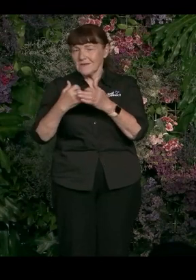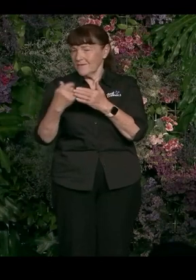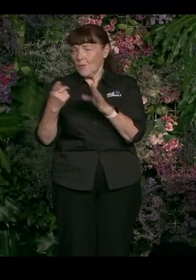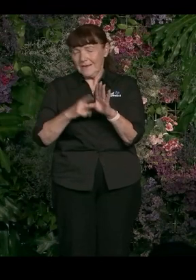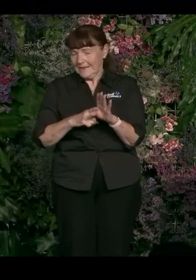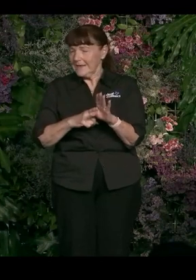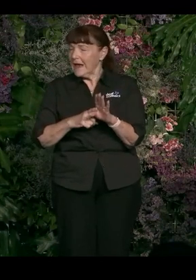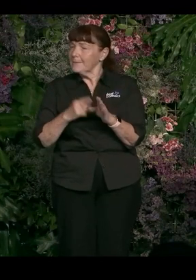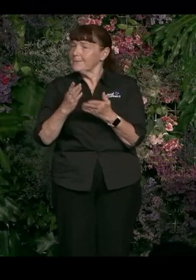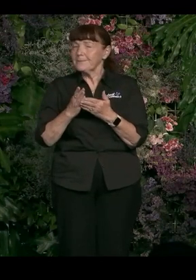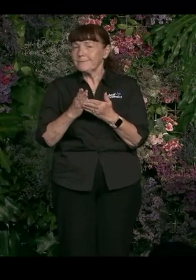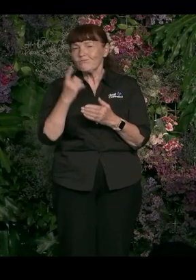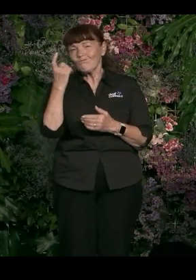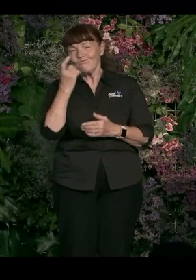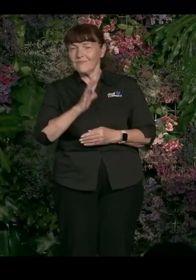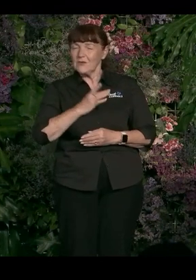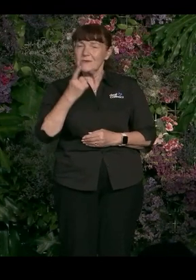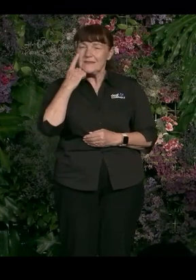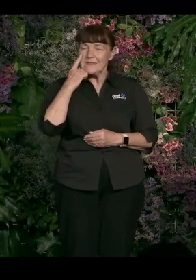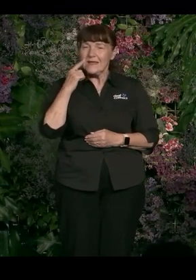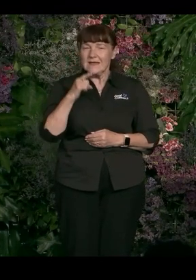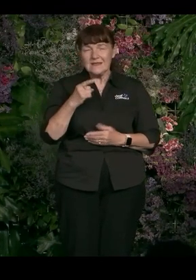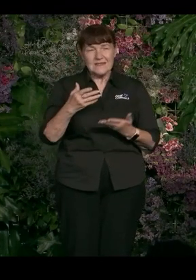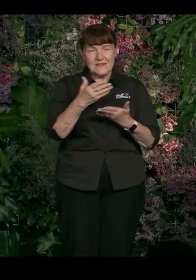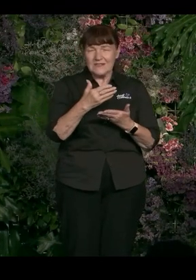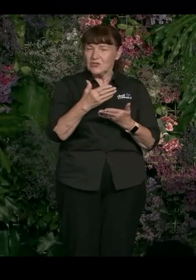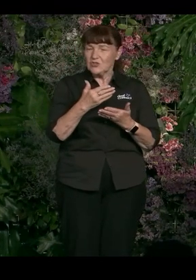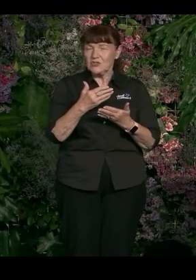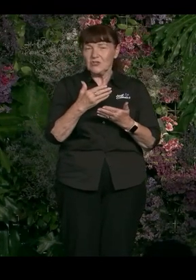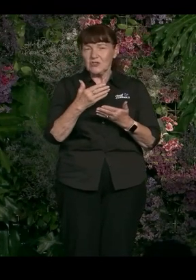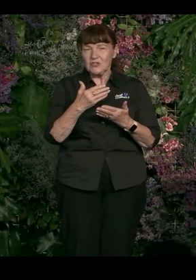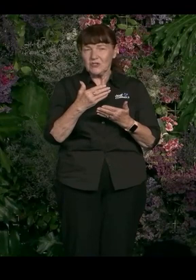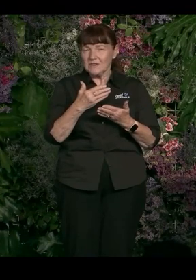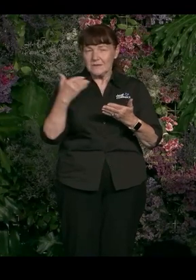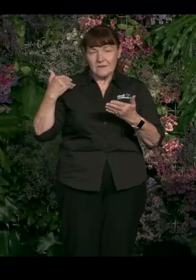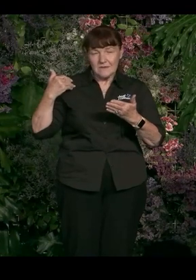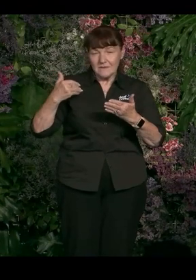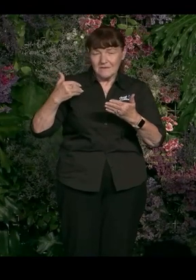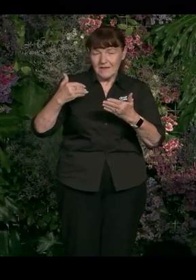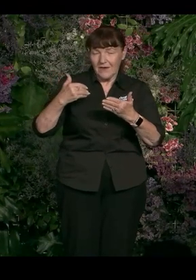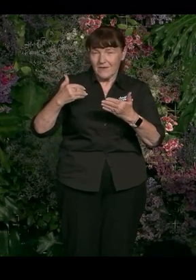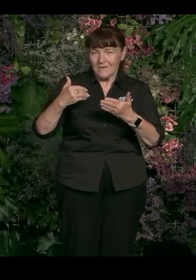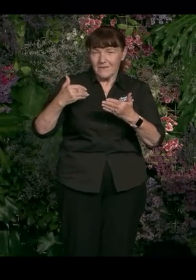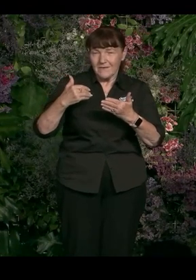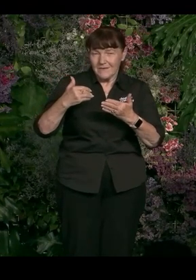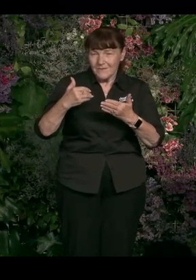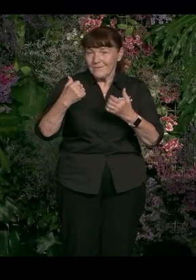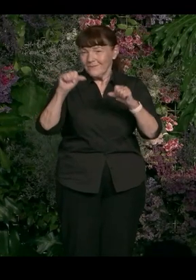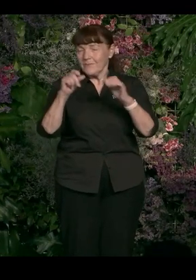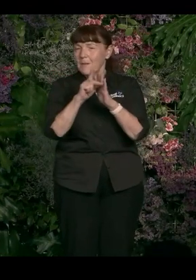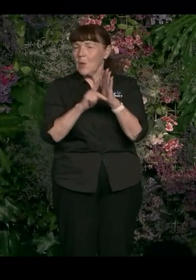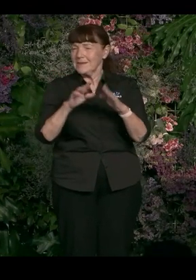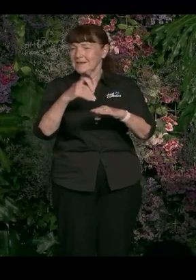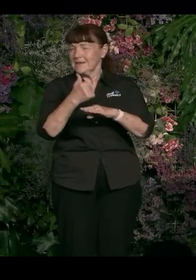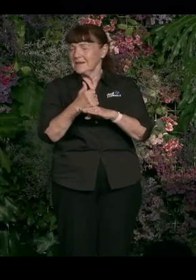to see the discussion going from how far are you on your journey of getting policies in